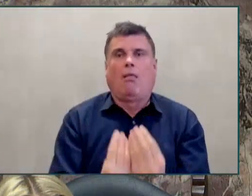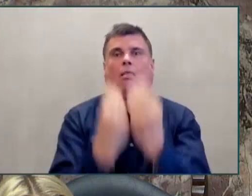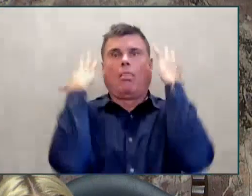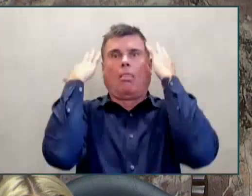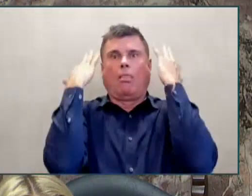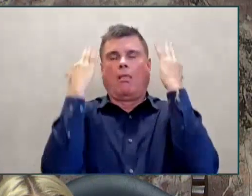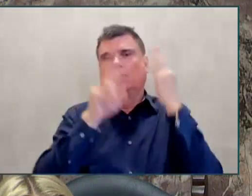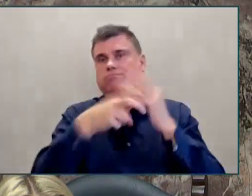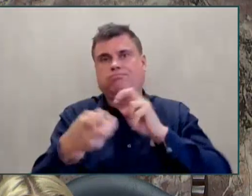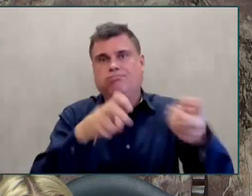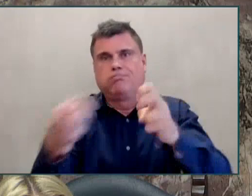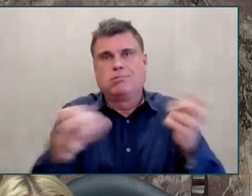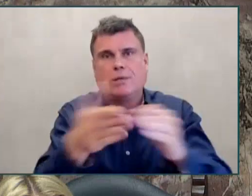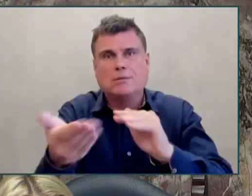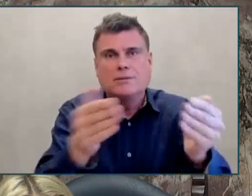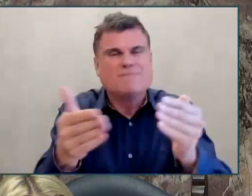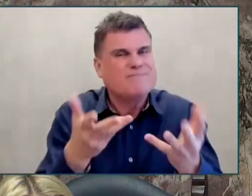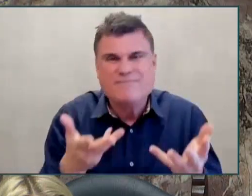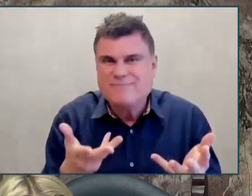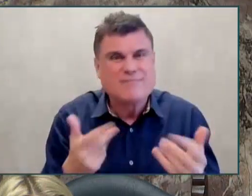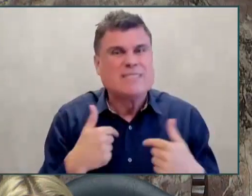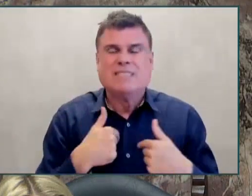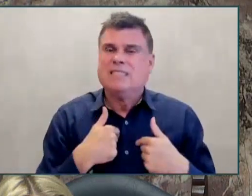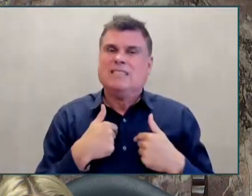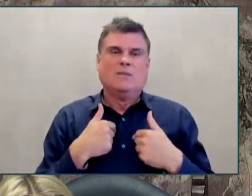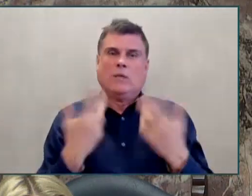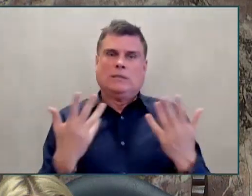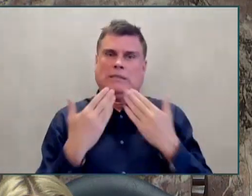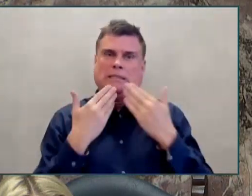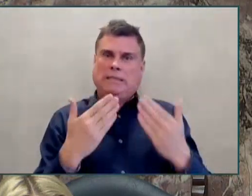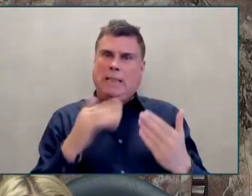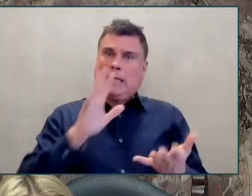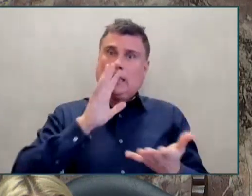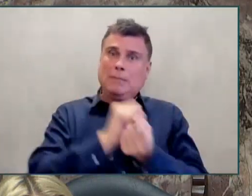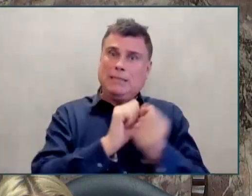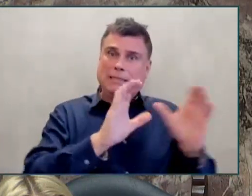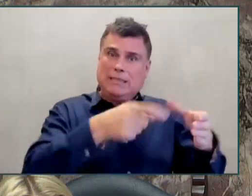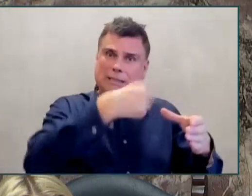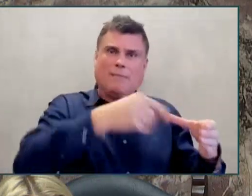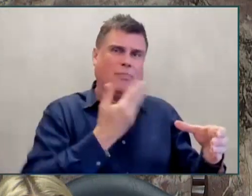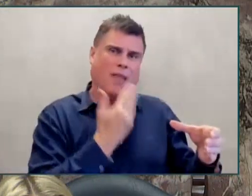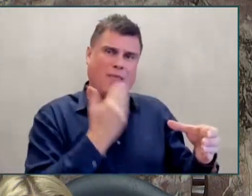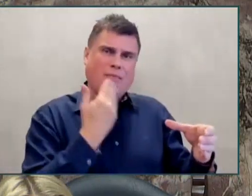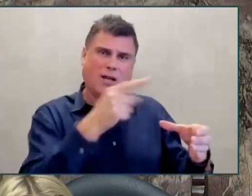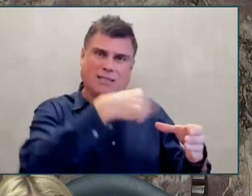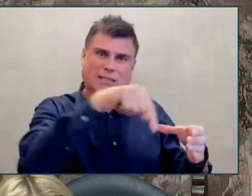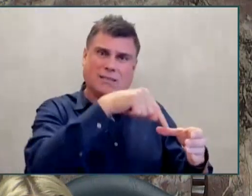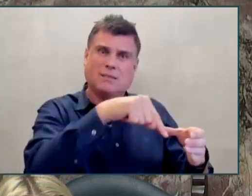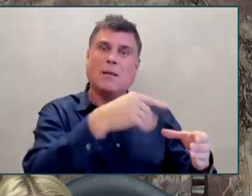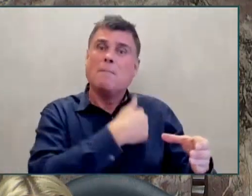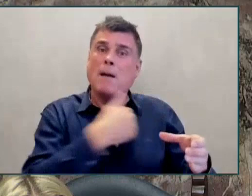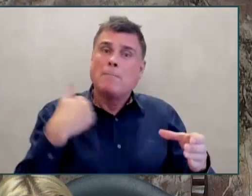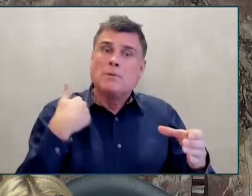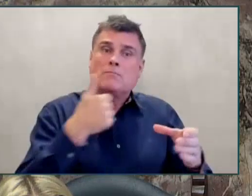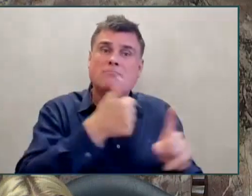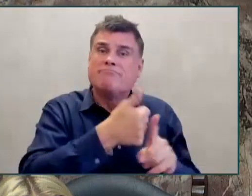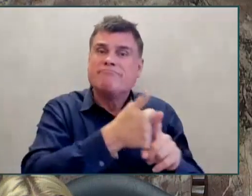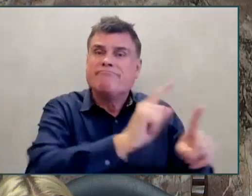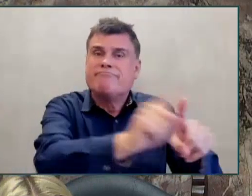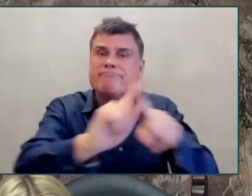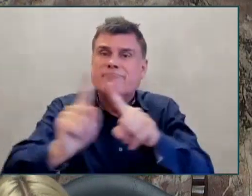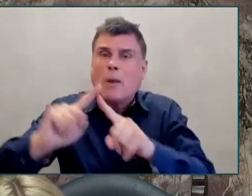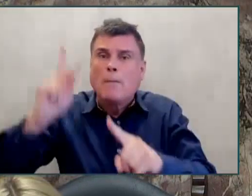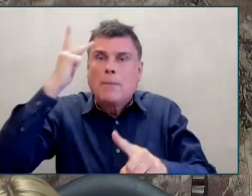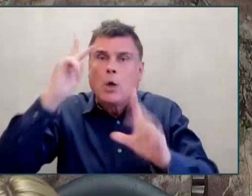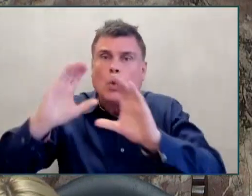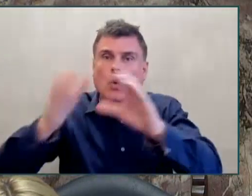collaboration across this House in that work. Those recommendations, in many respects, confirmed work that we are doing across